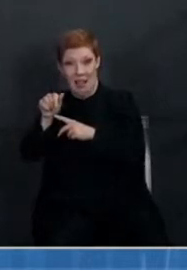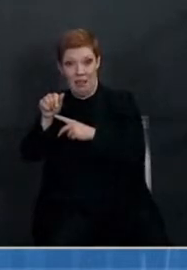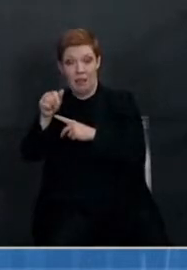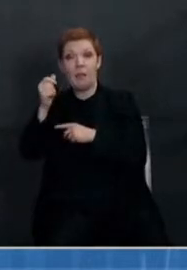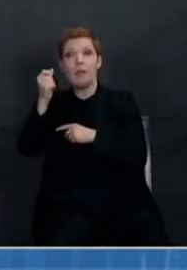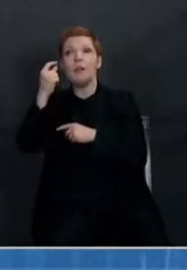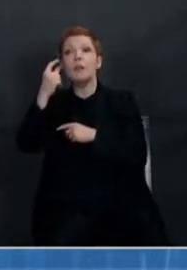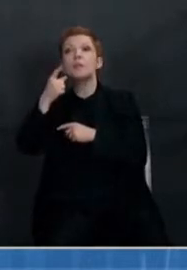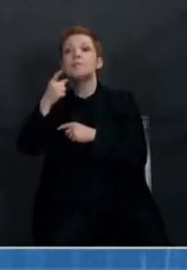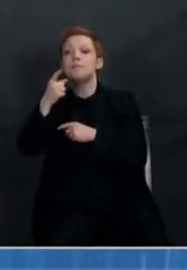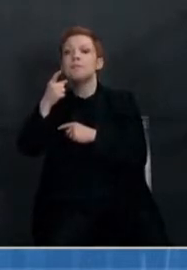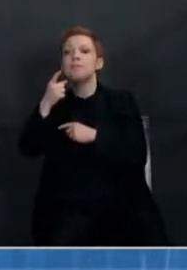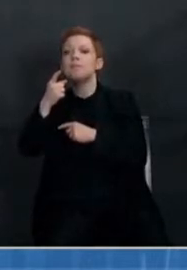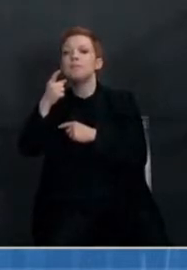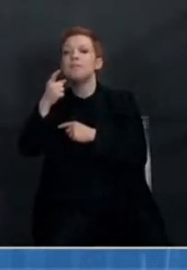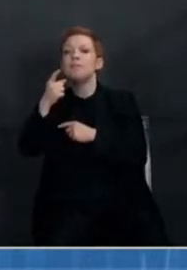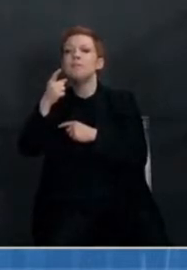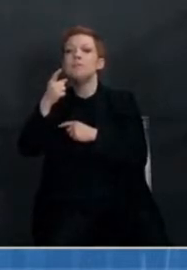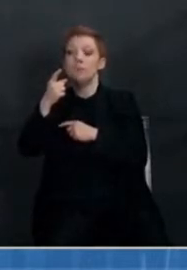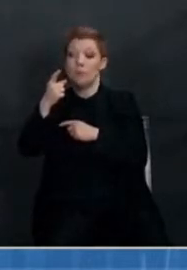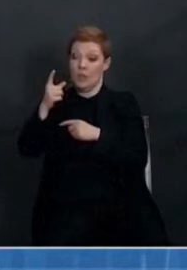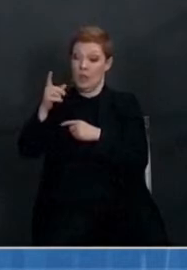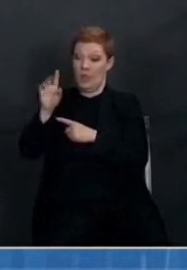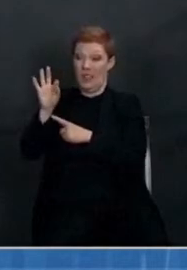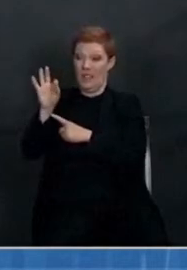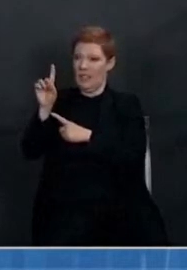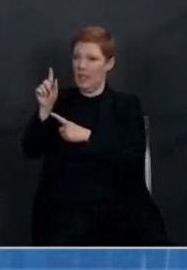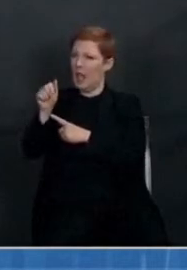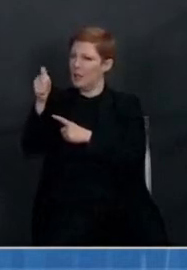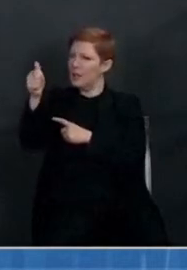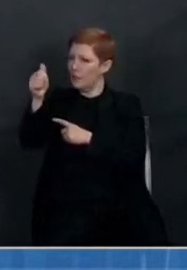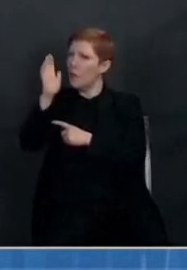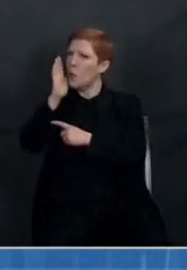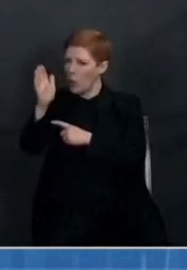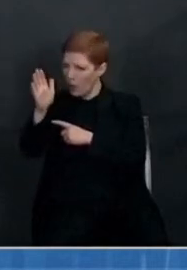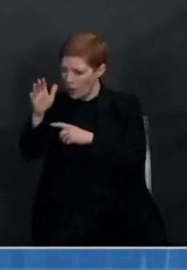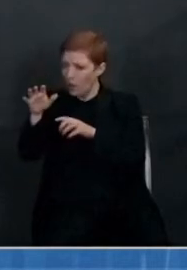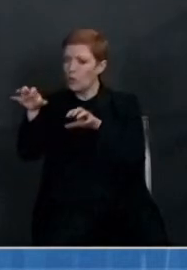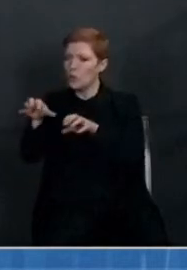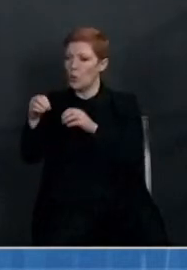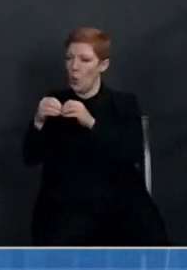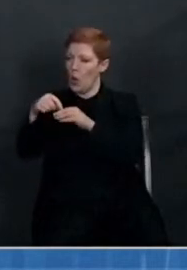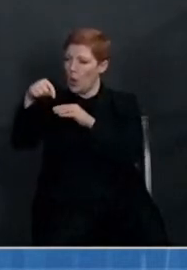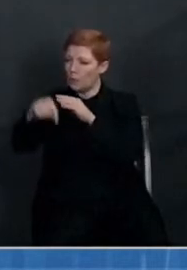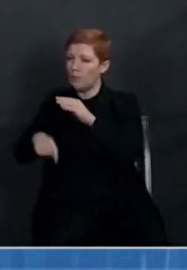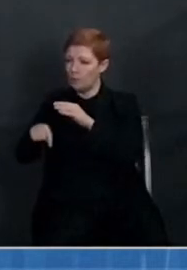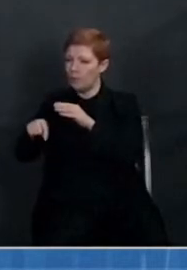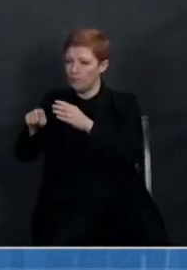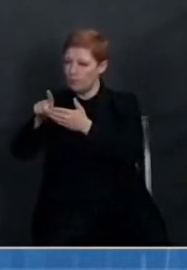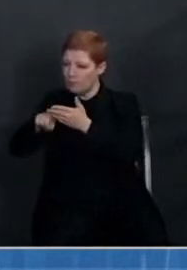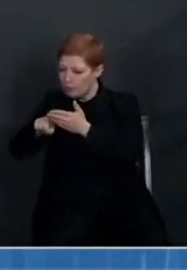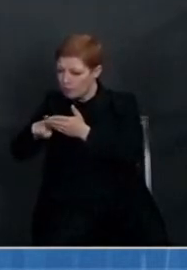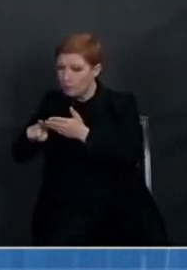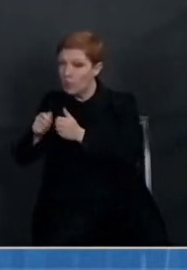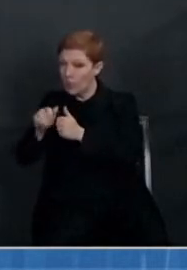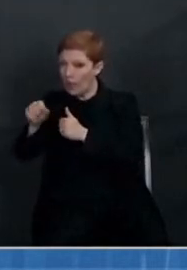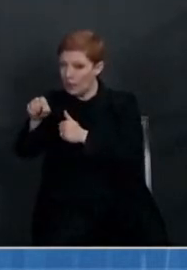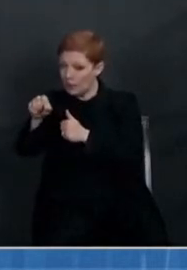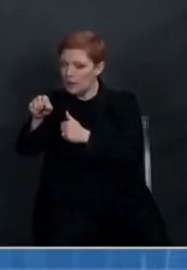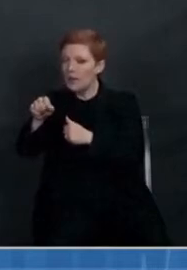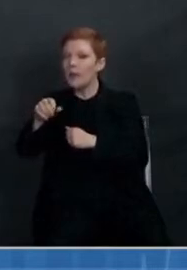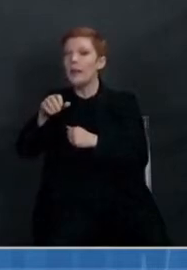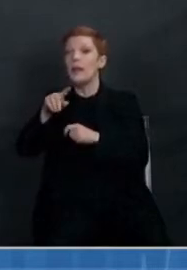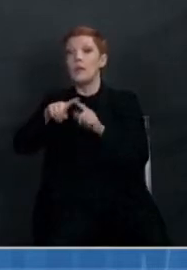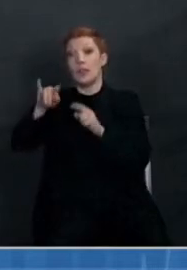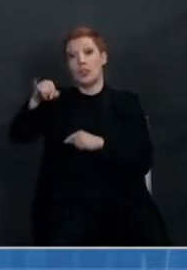looked at in a more granular way by the FDA. And we'll be hearing more about that, that the J&J, with its 72